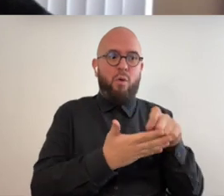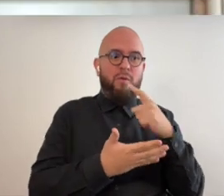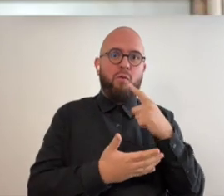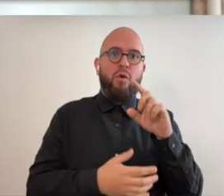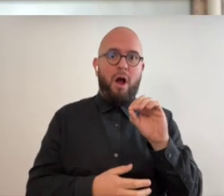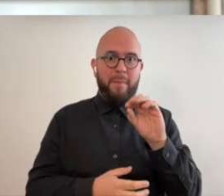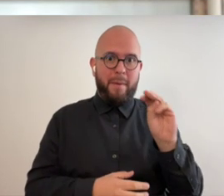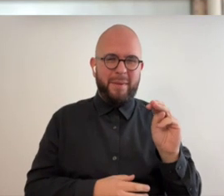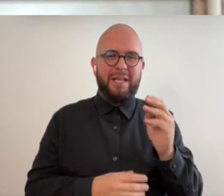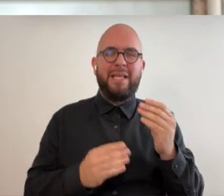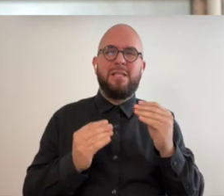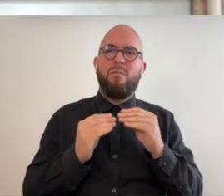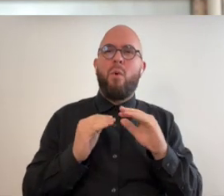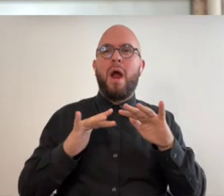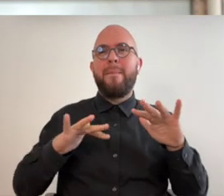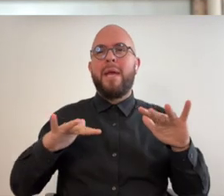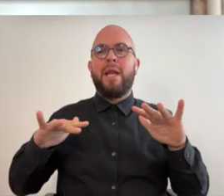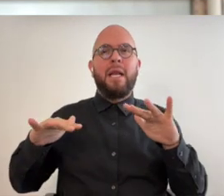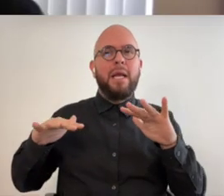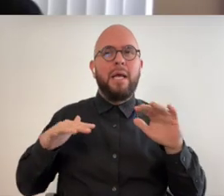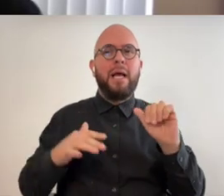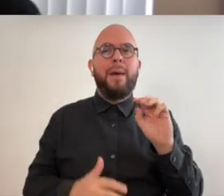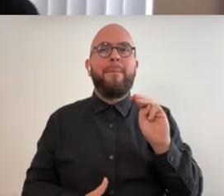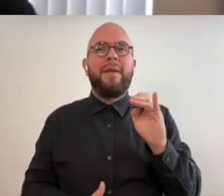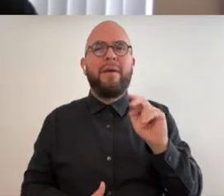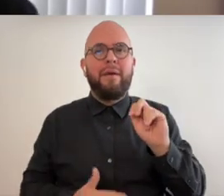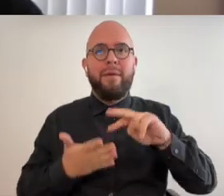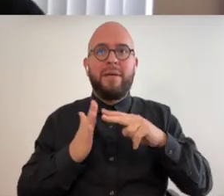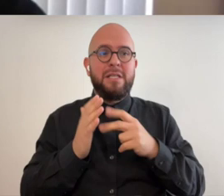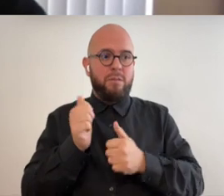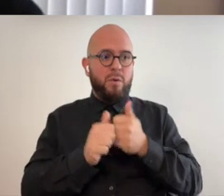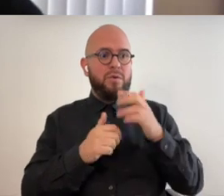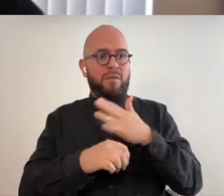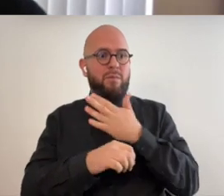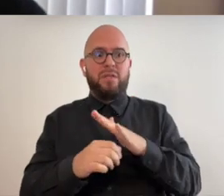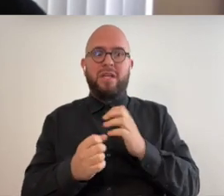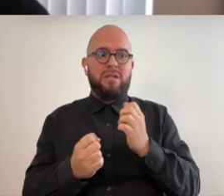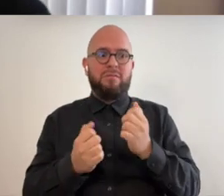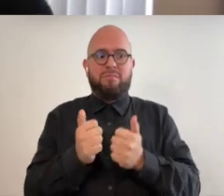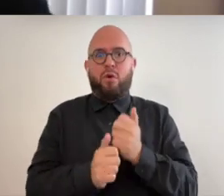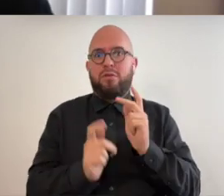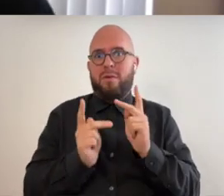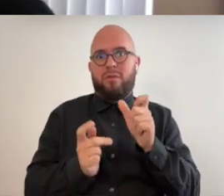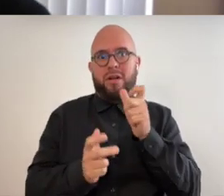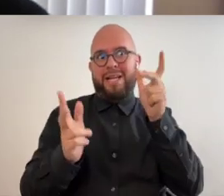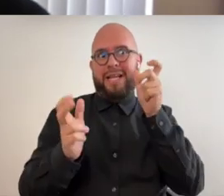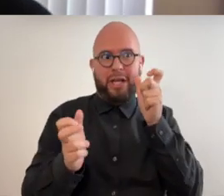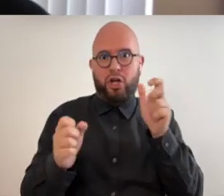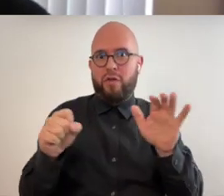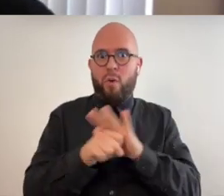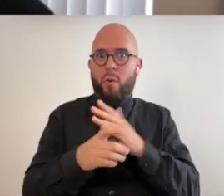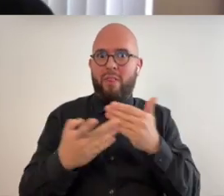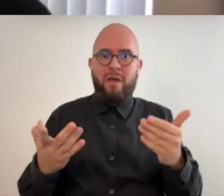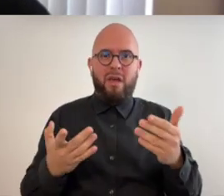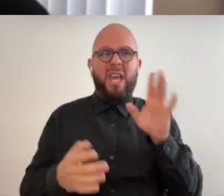so most of the music most people are not going to hear the entire piece it's supposed to just stay in the